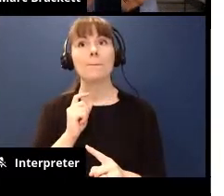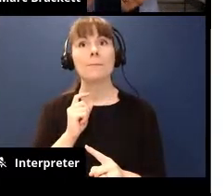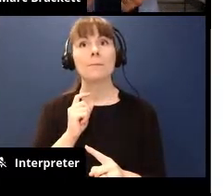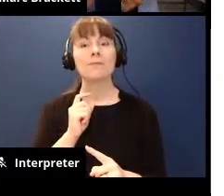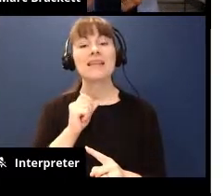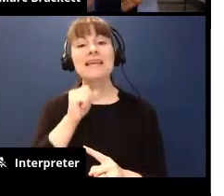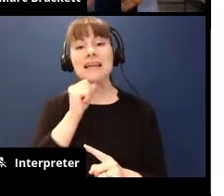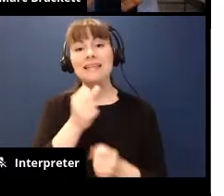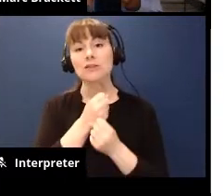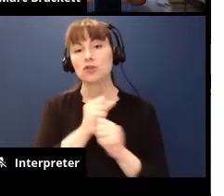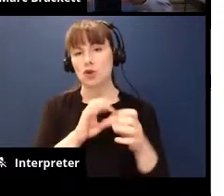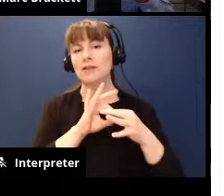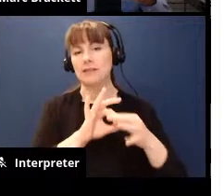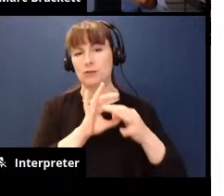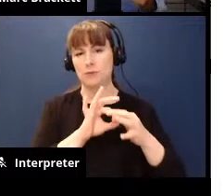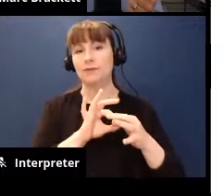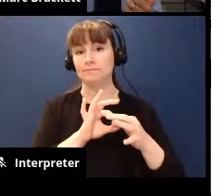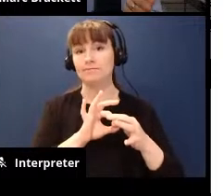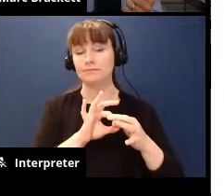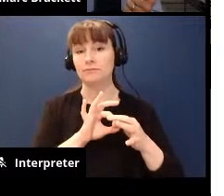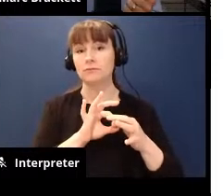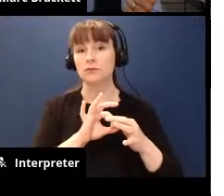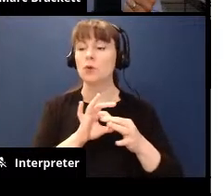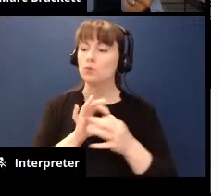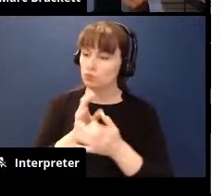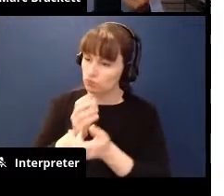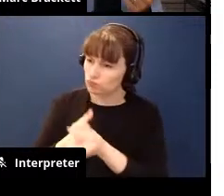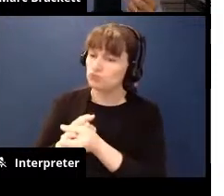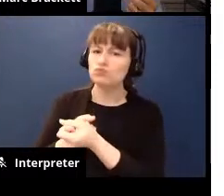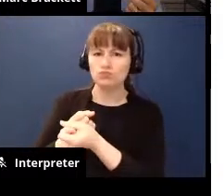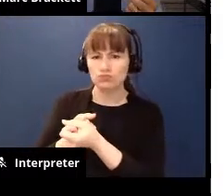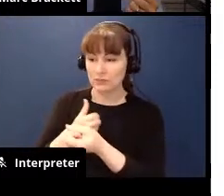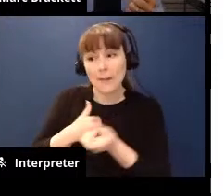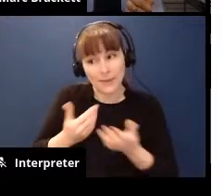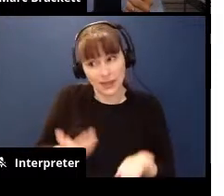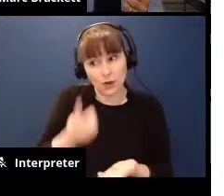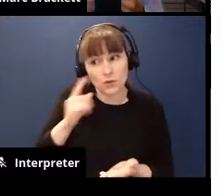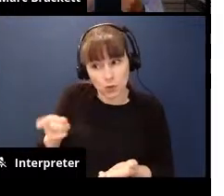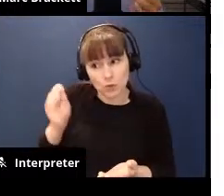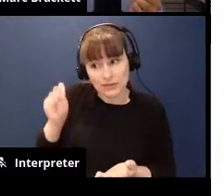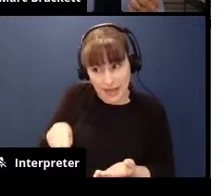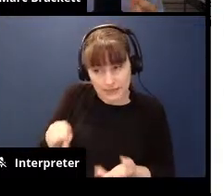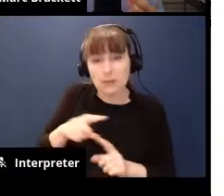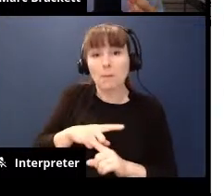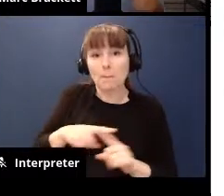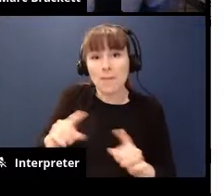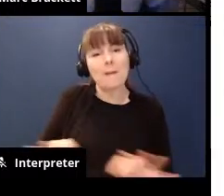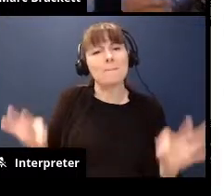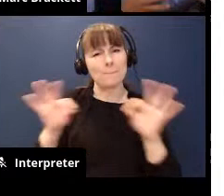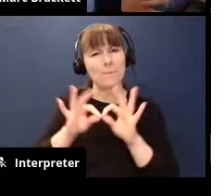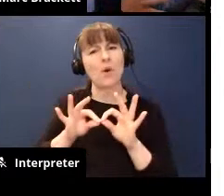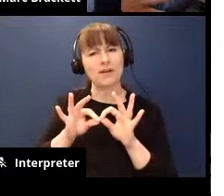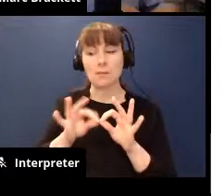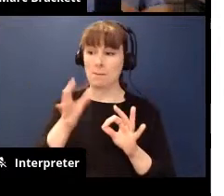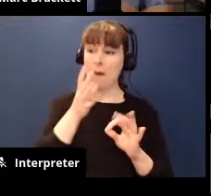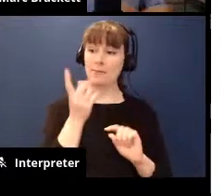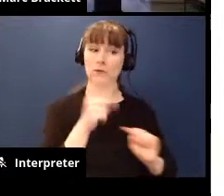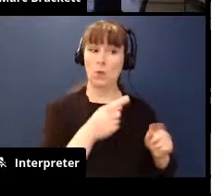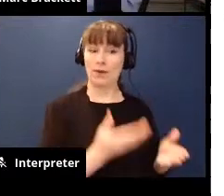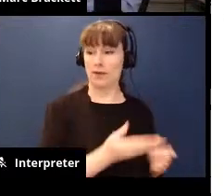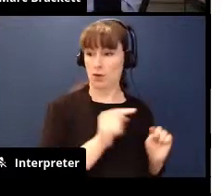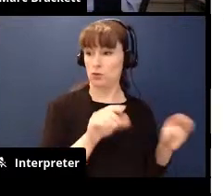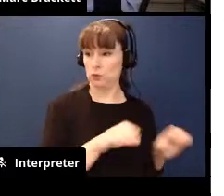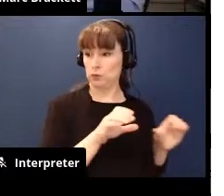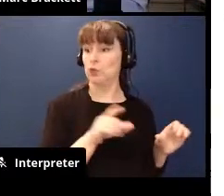attachment so like just reassuring to your child that you're there for them but it's important you know mommy's going to go over here and